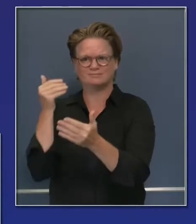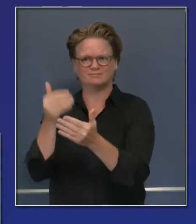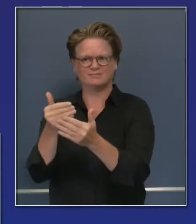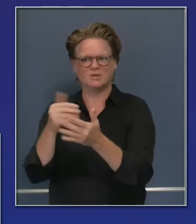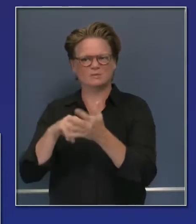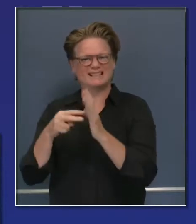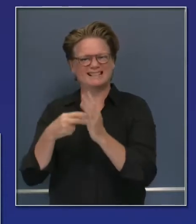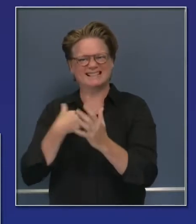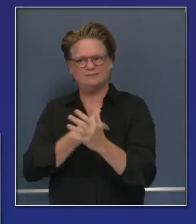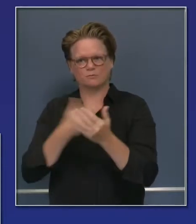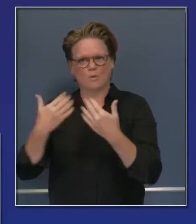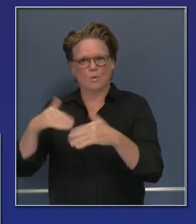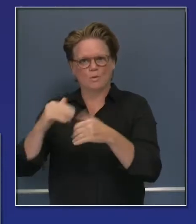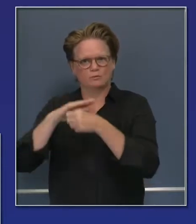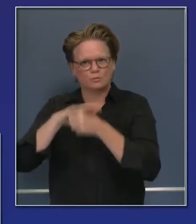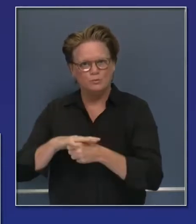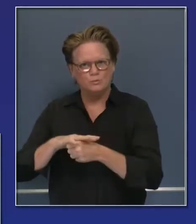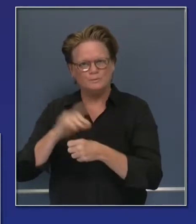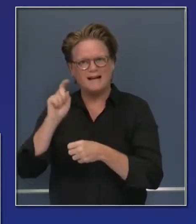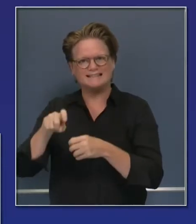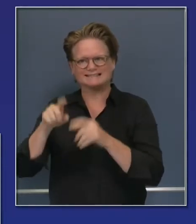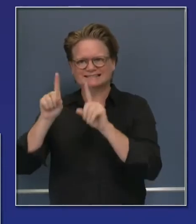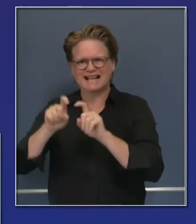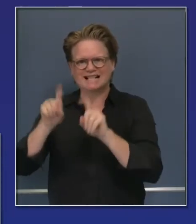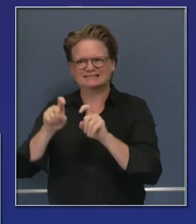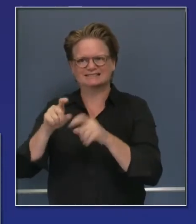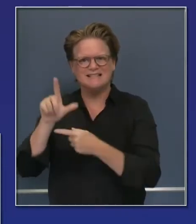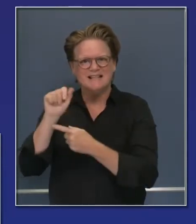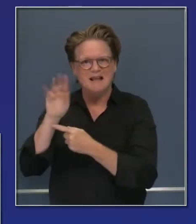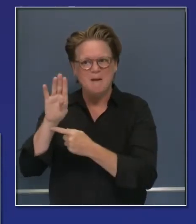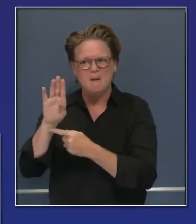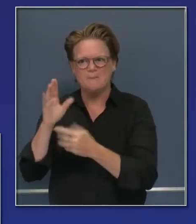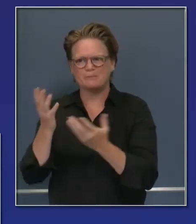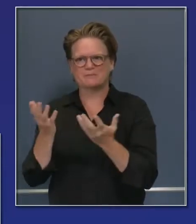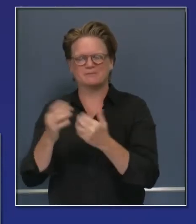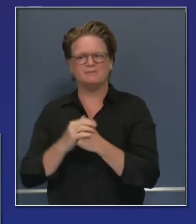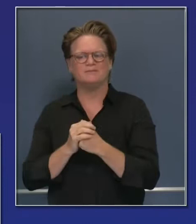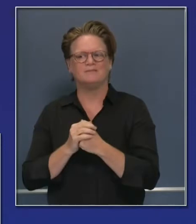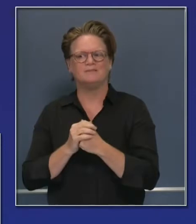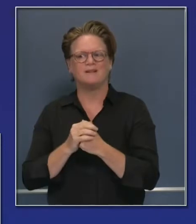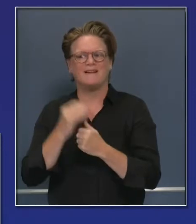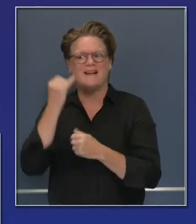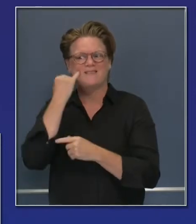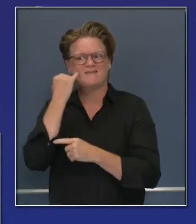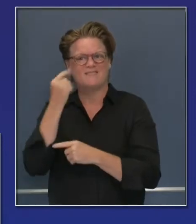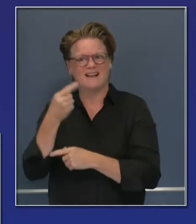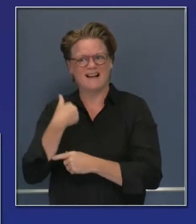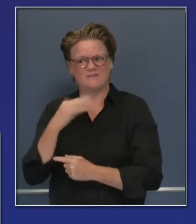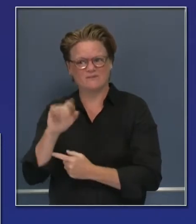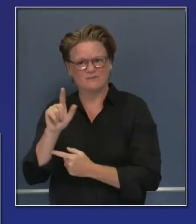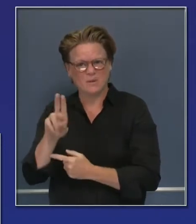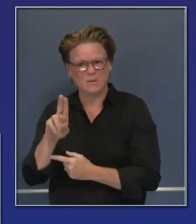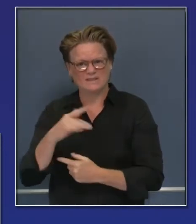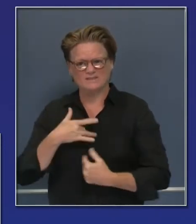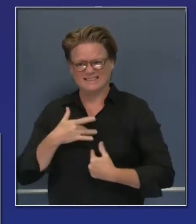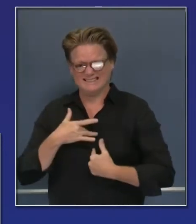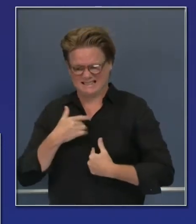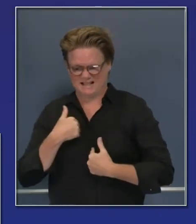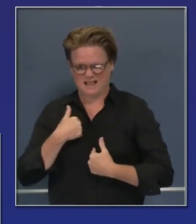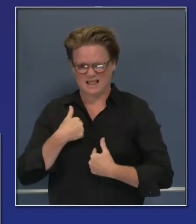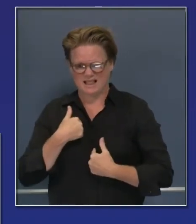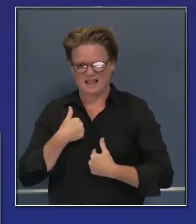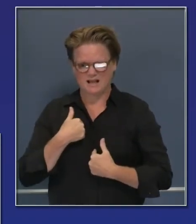demand for testing. People that develop flu-like symptoms are going to understandably